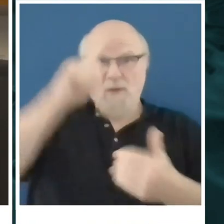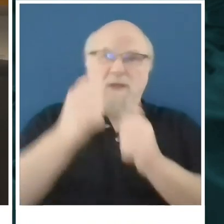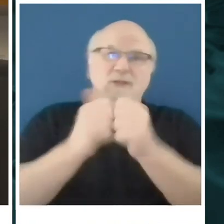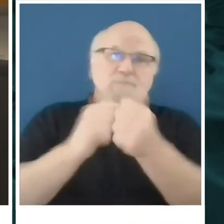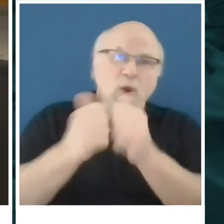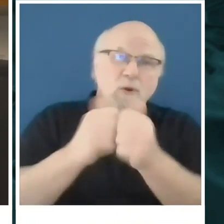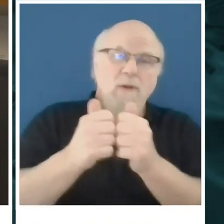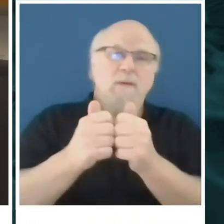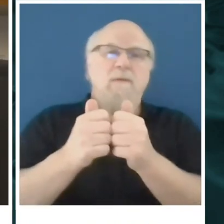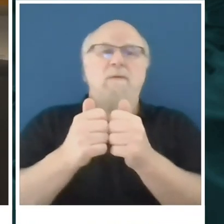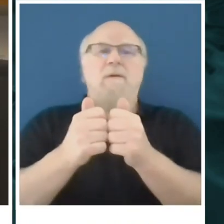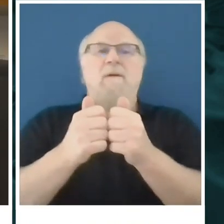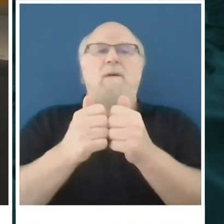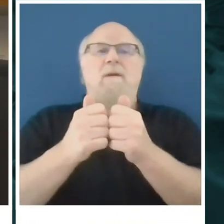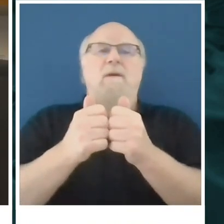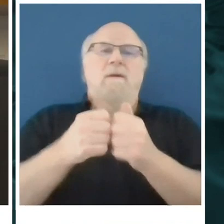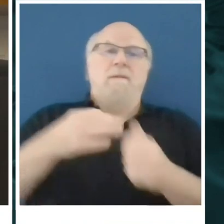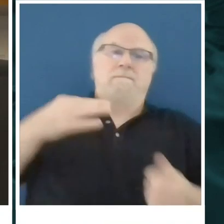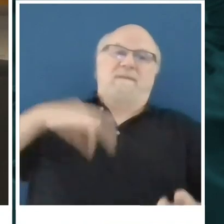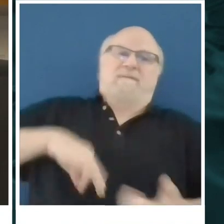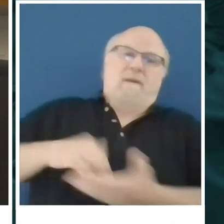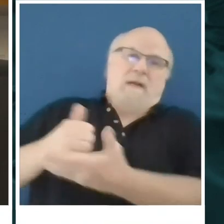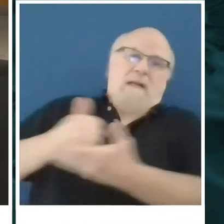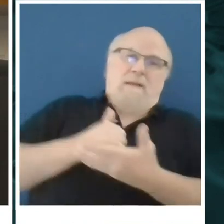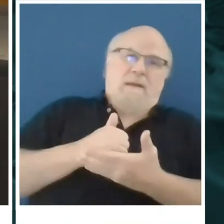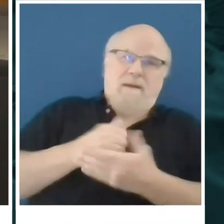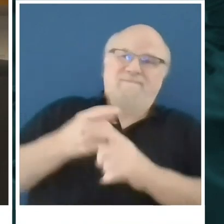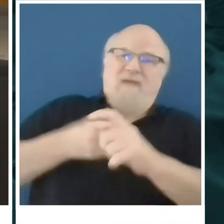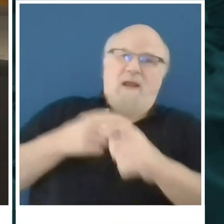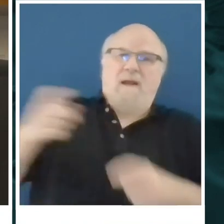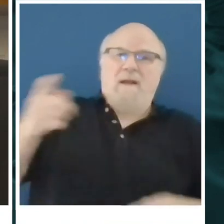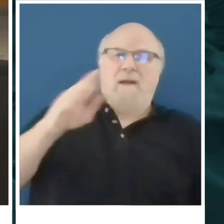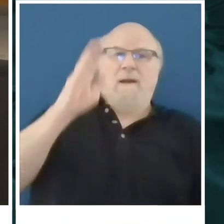like the bed tax that you can anticipate? Is it even something you think about?